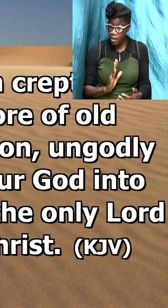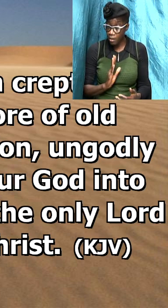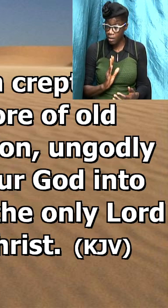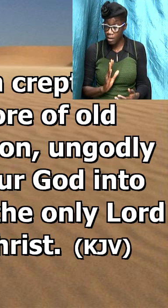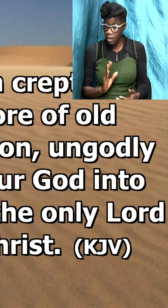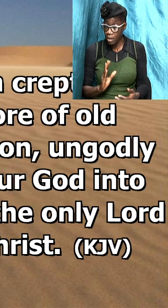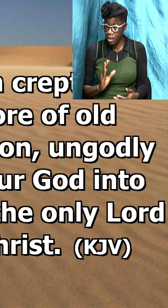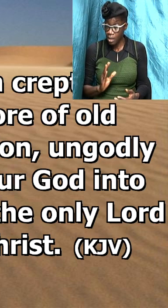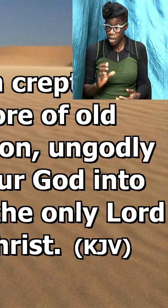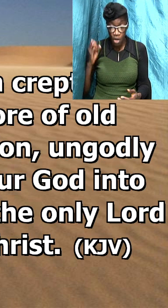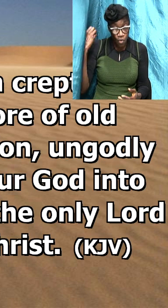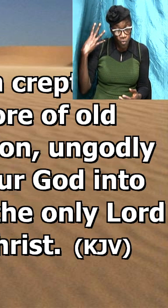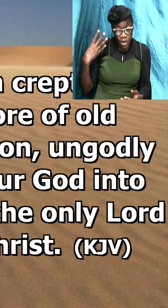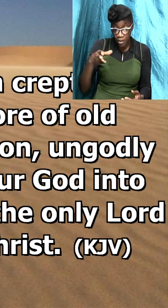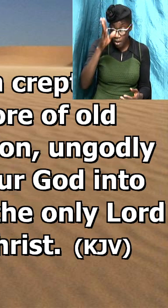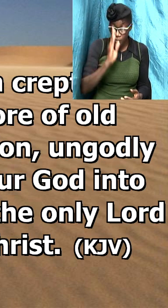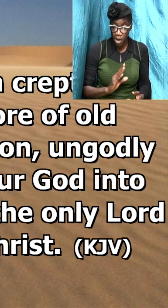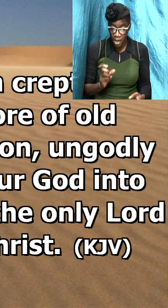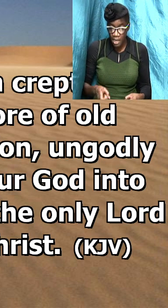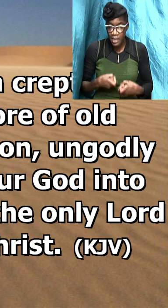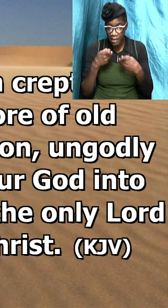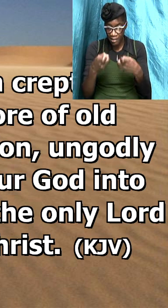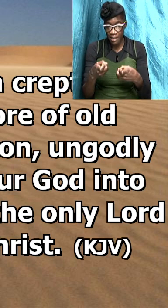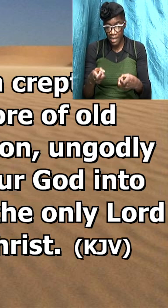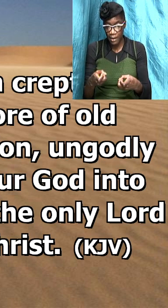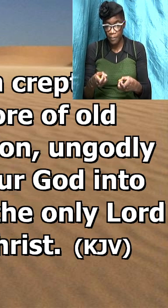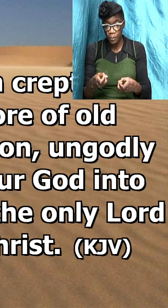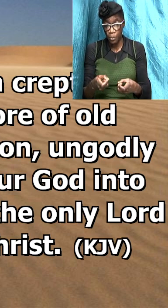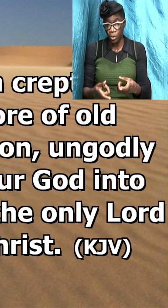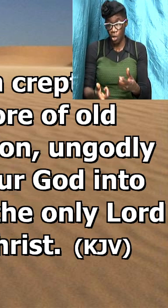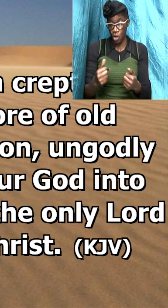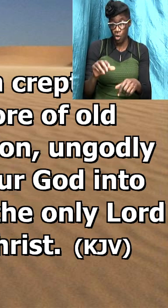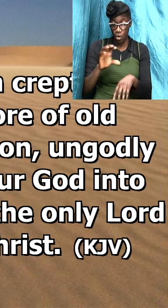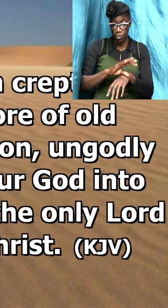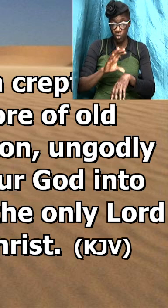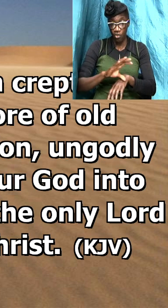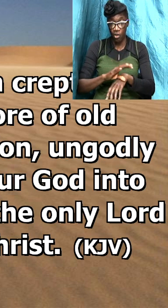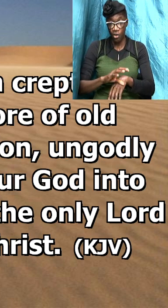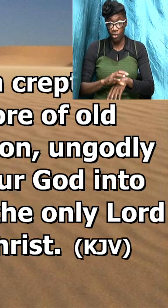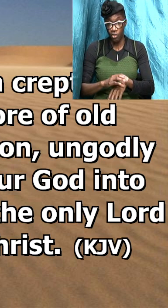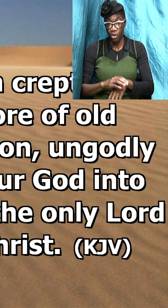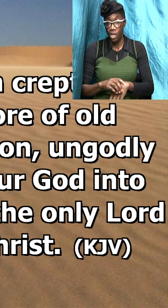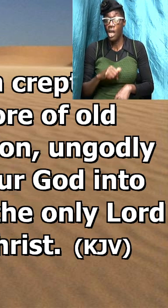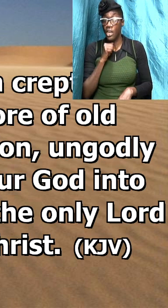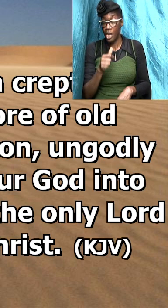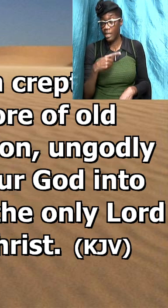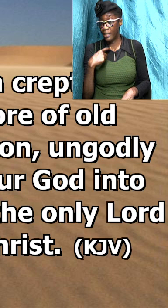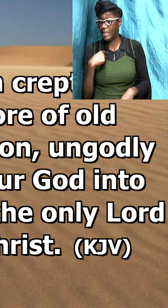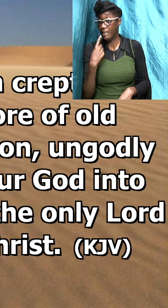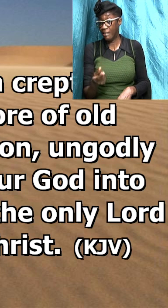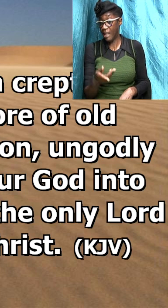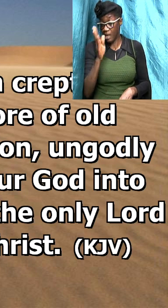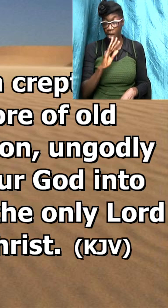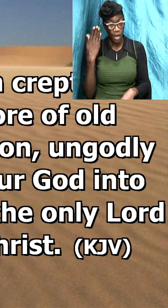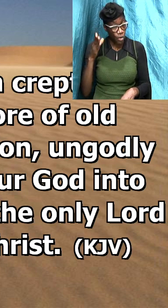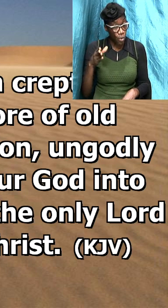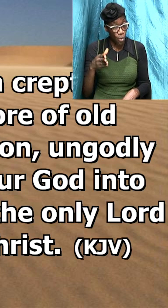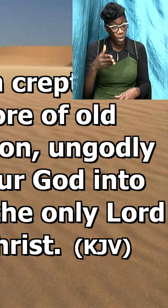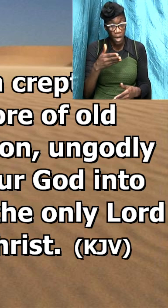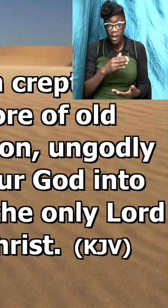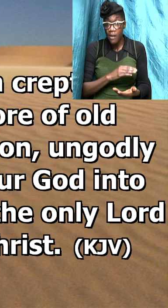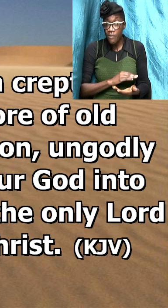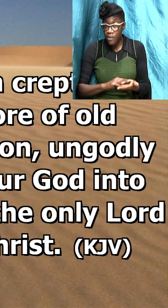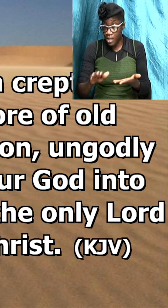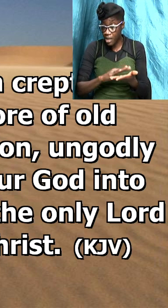so anytime somebody do something and they come to church oh look here we're not saying that god don't forgive you because who are we to